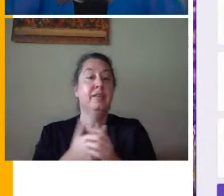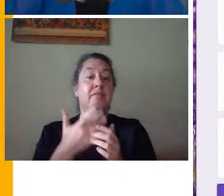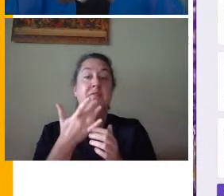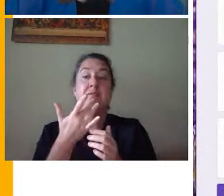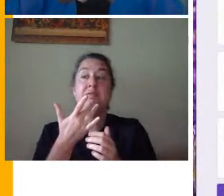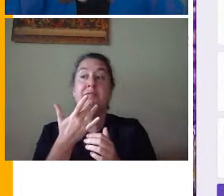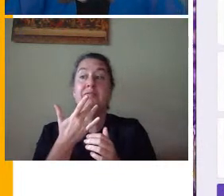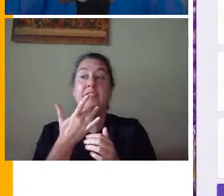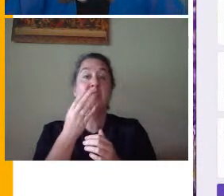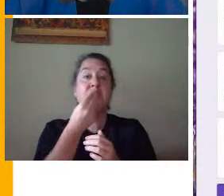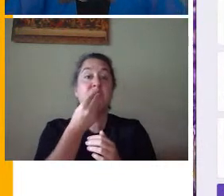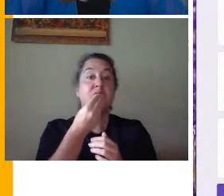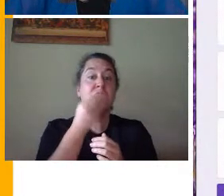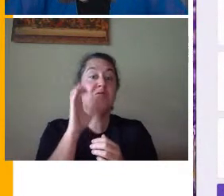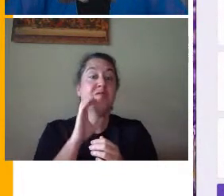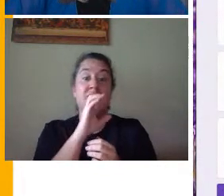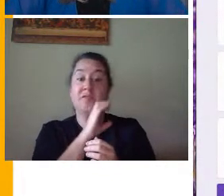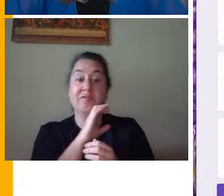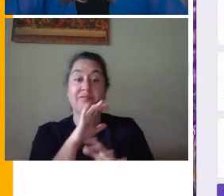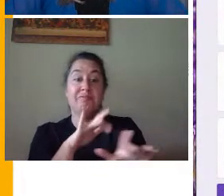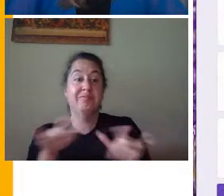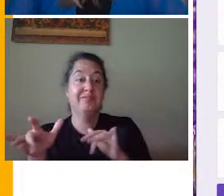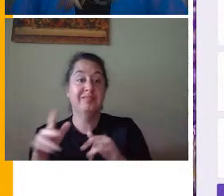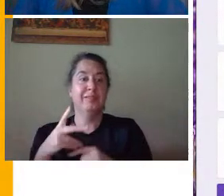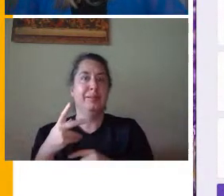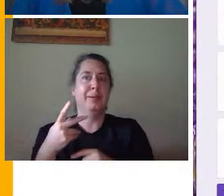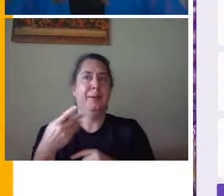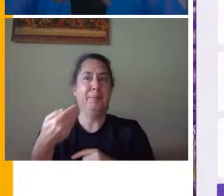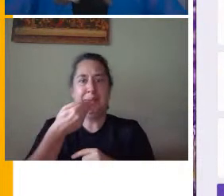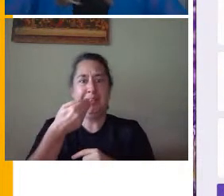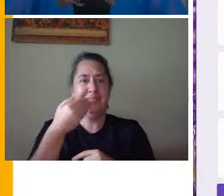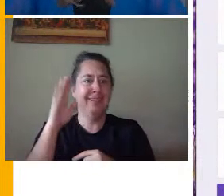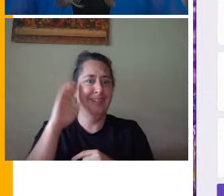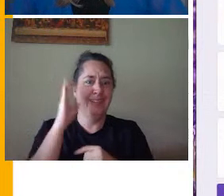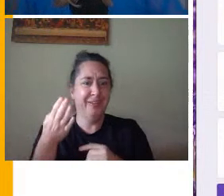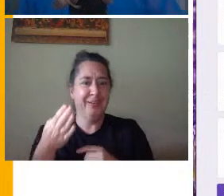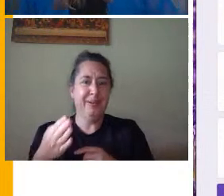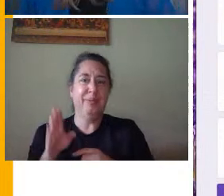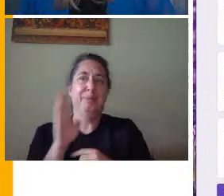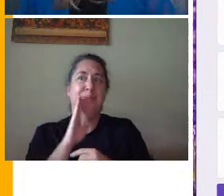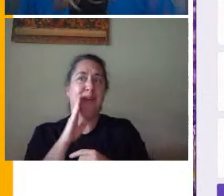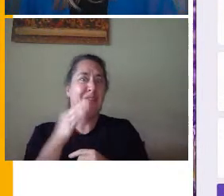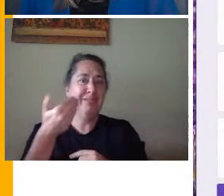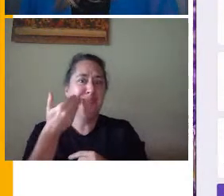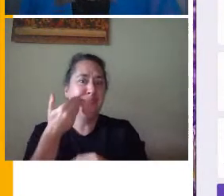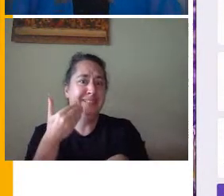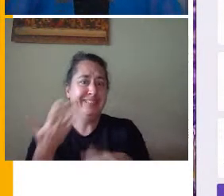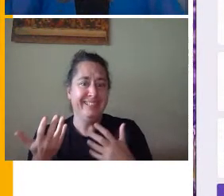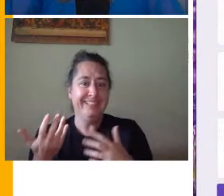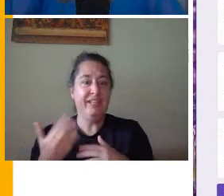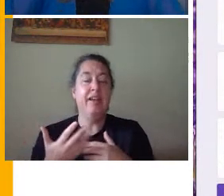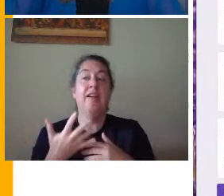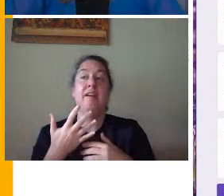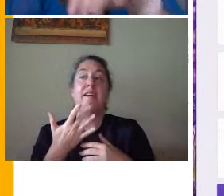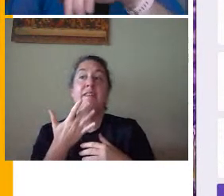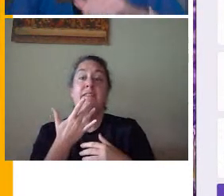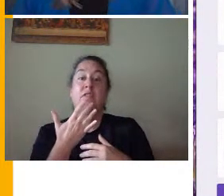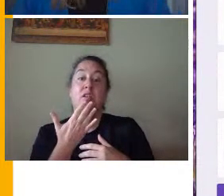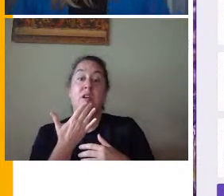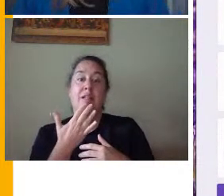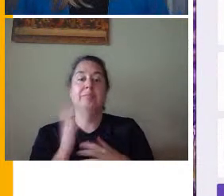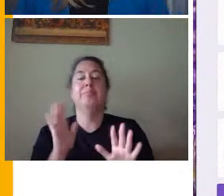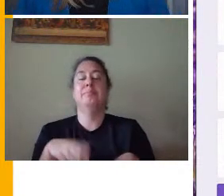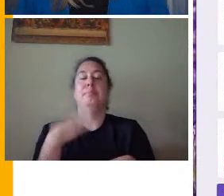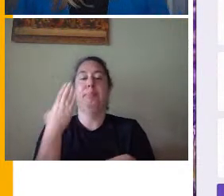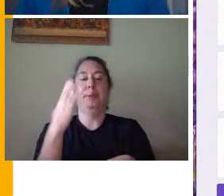cafeteria food? Pizza. Hello. Breakfast pizza at that. Favorite color? Blue.